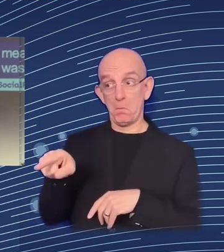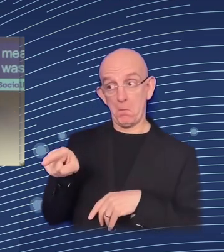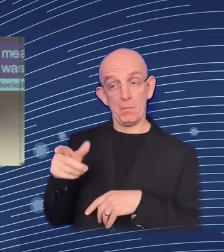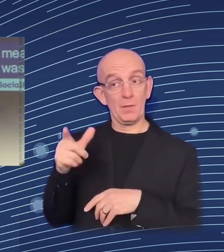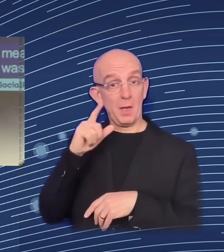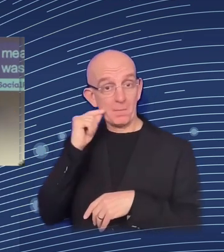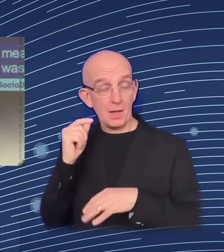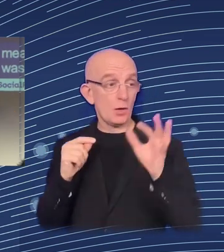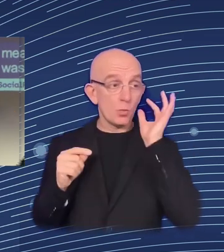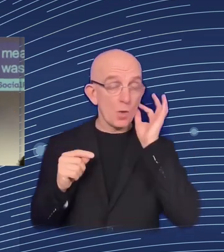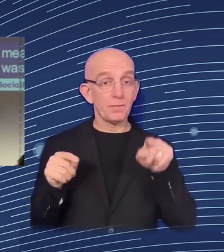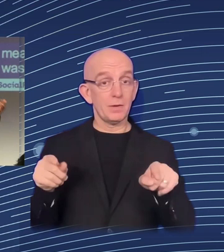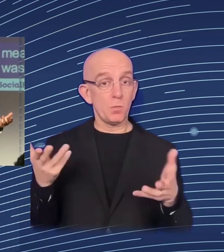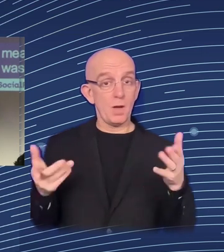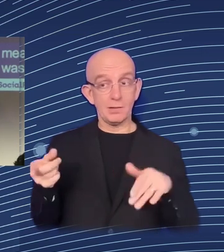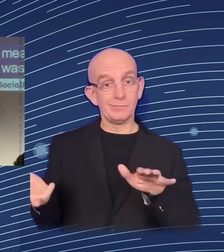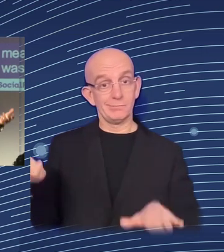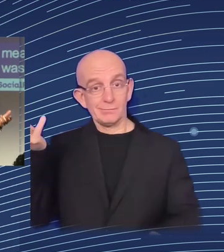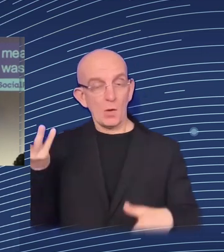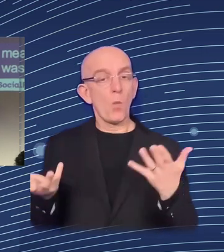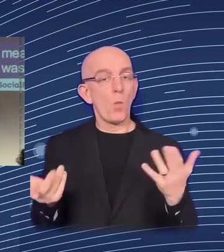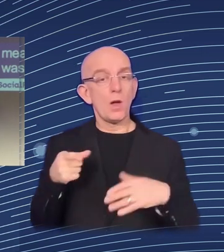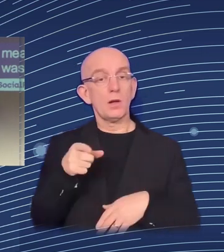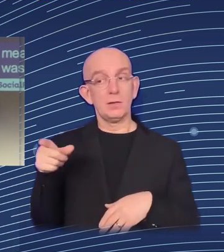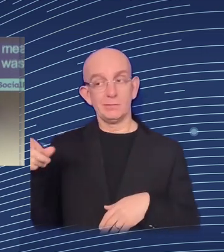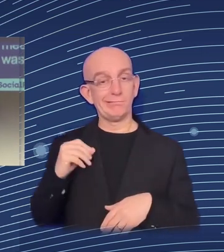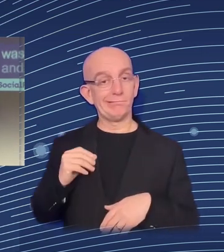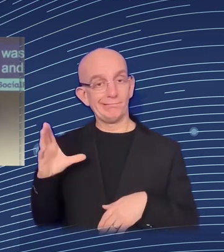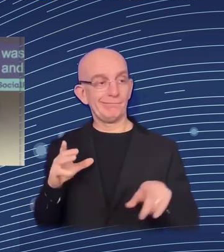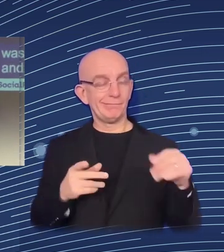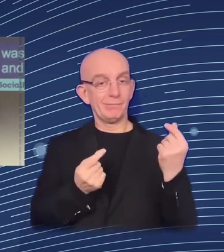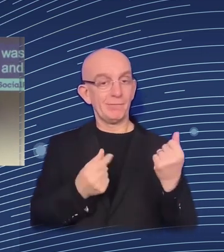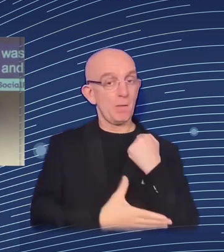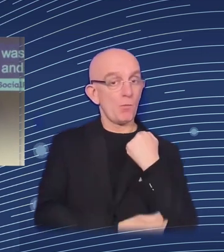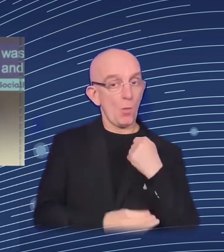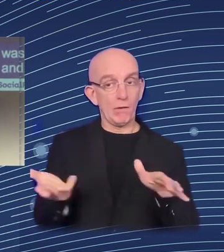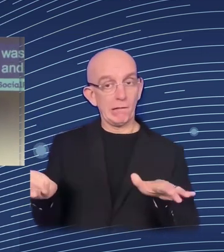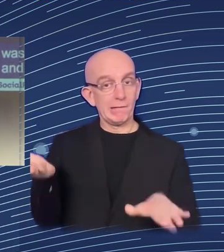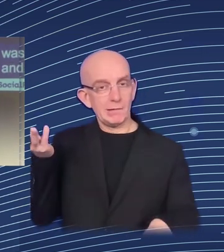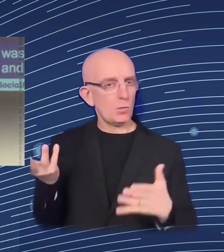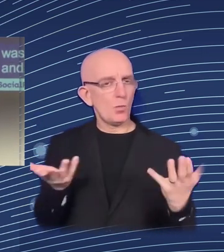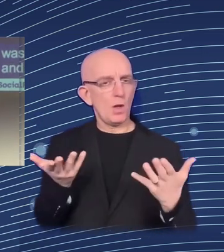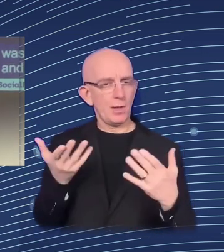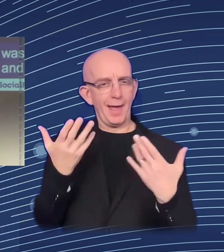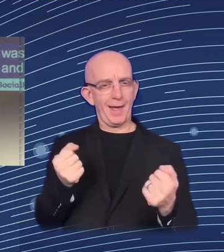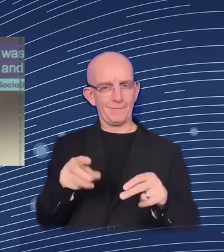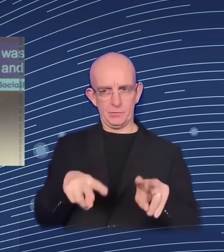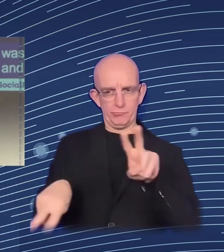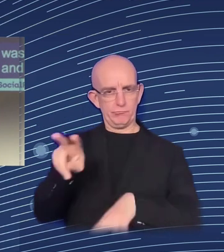of when and where and for whom that particular intervention works. That's a good thing, okay?